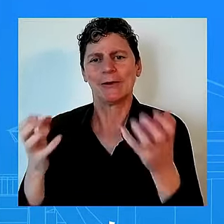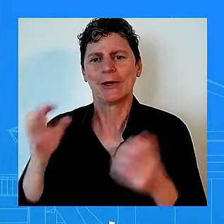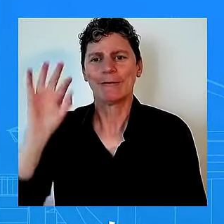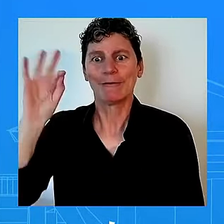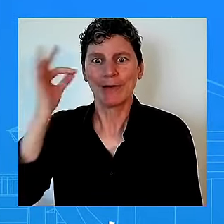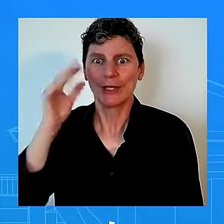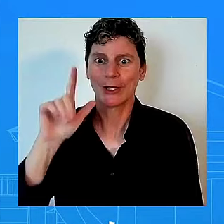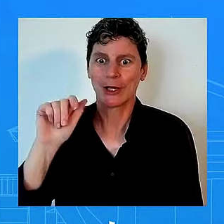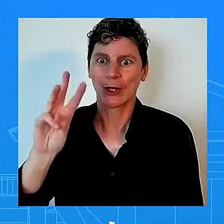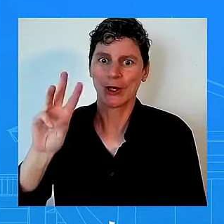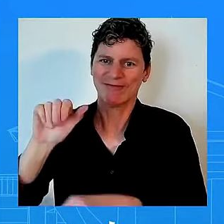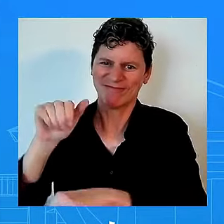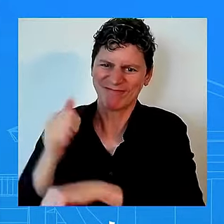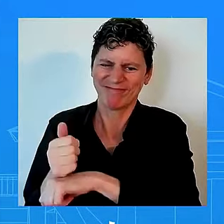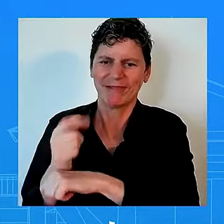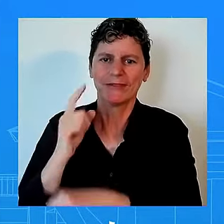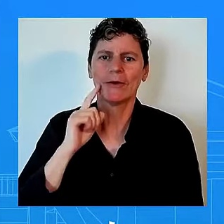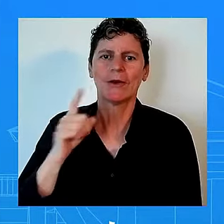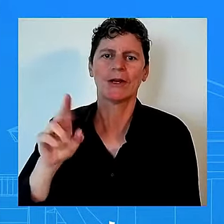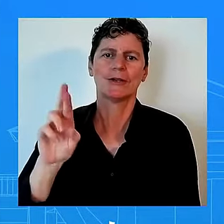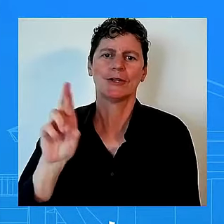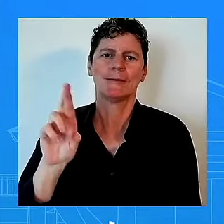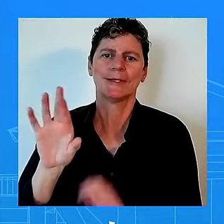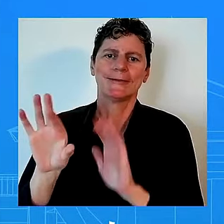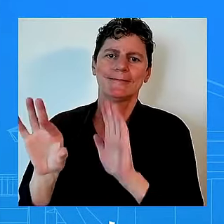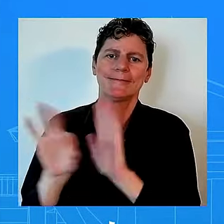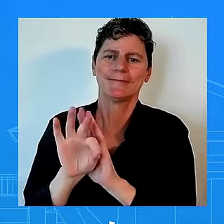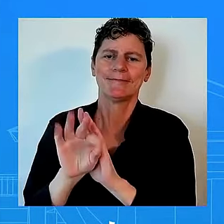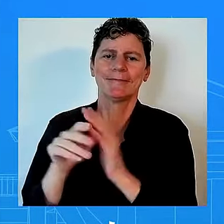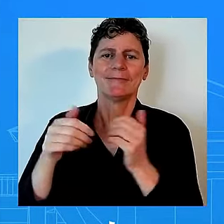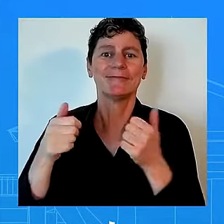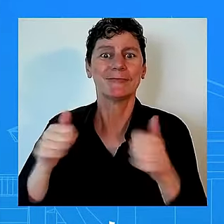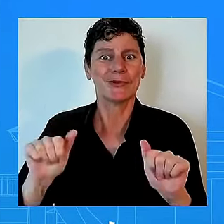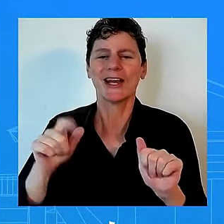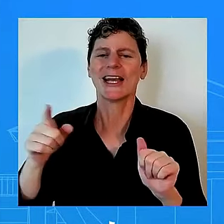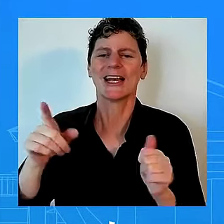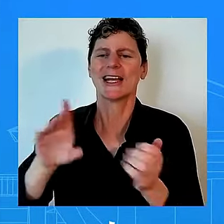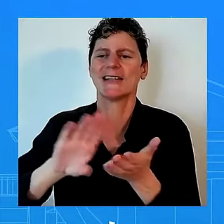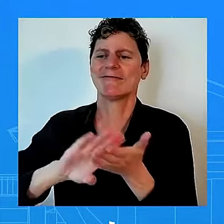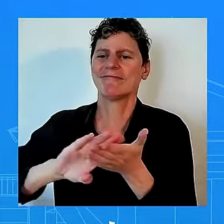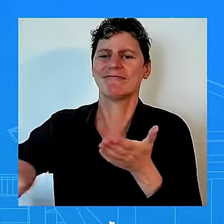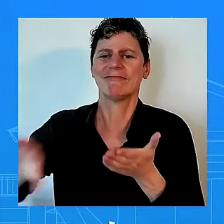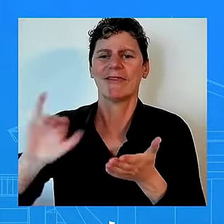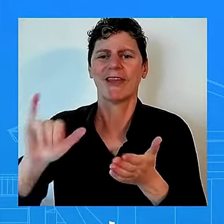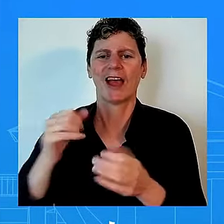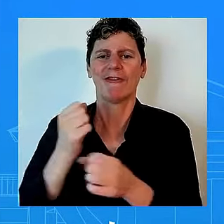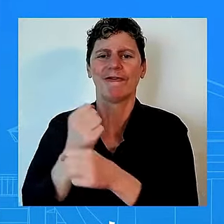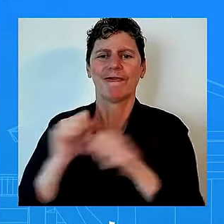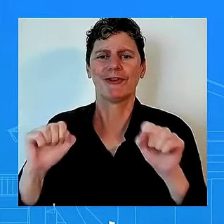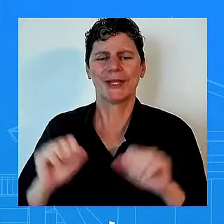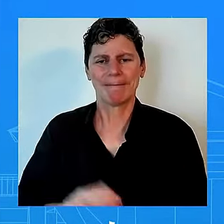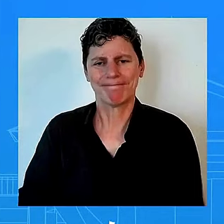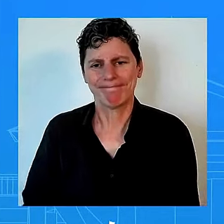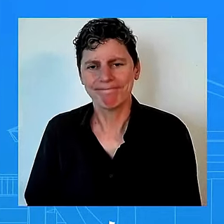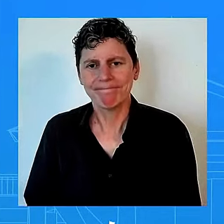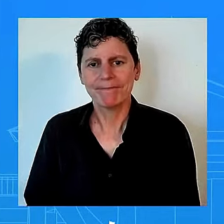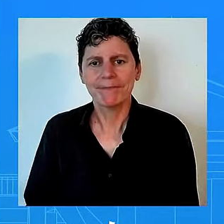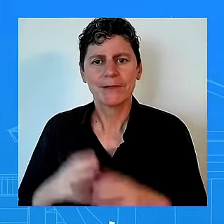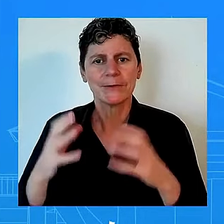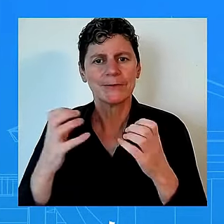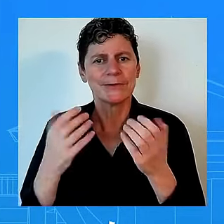athletes who participated in this year's paralympics in paris that that ended this past weekend